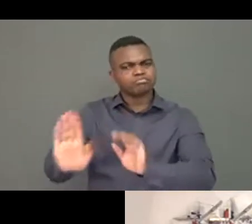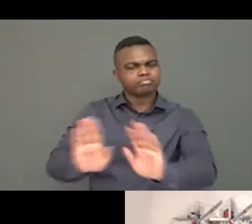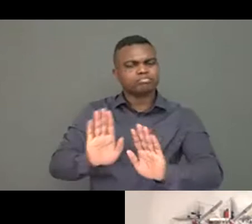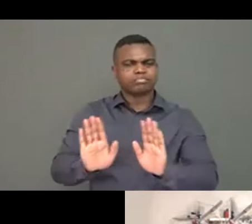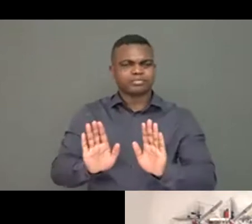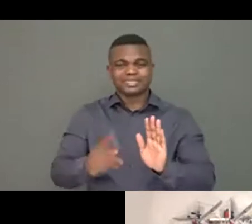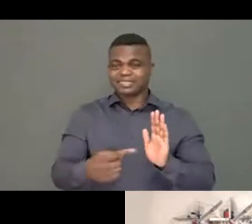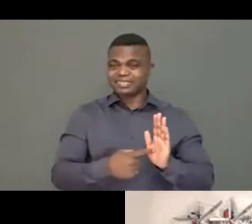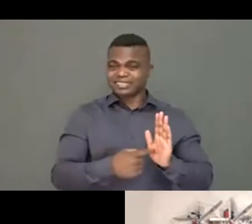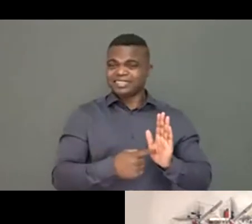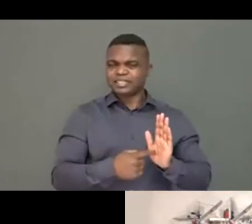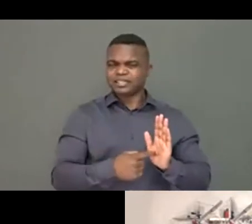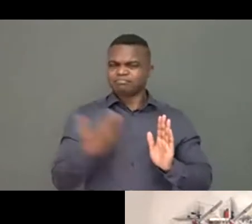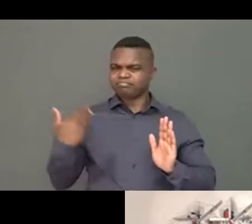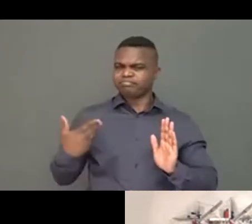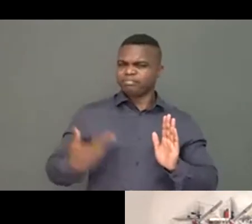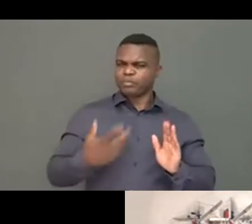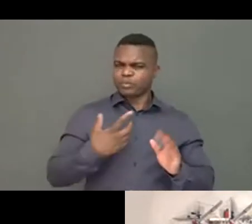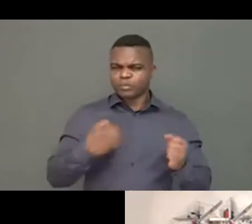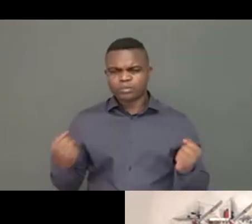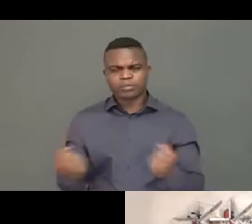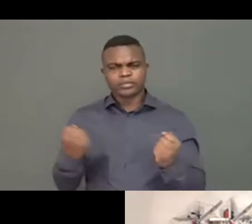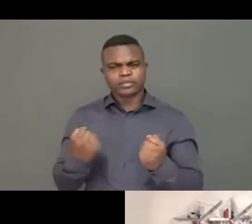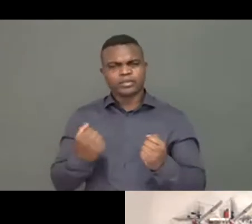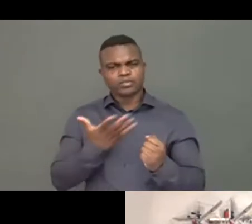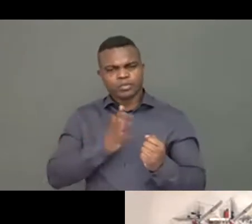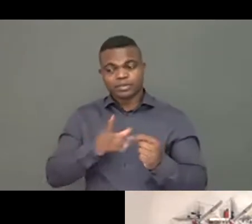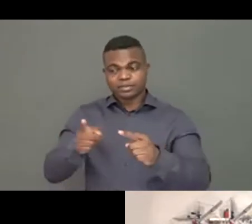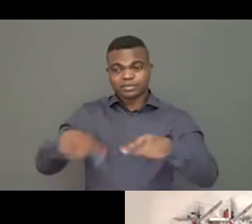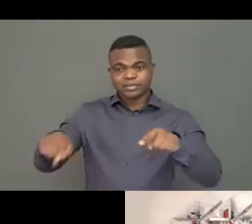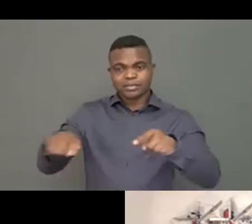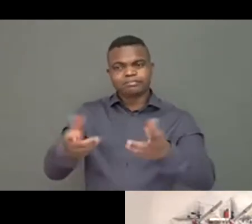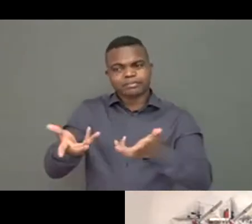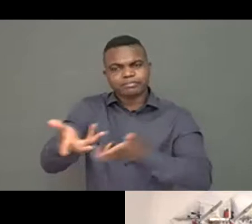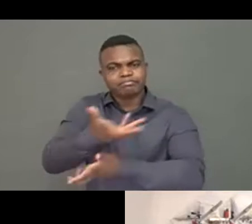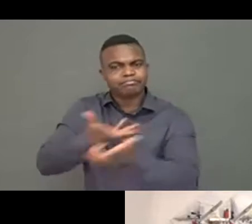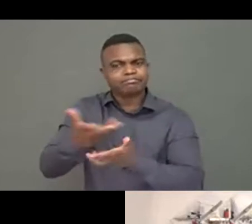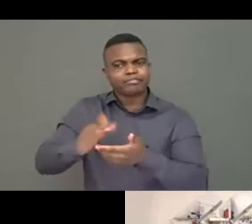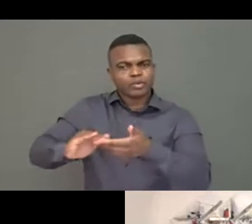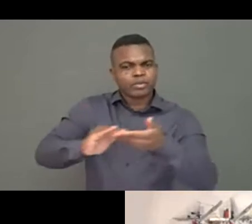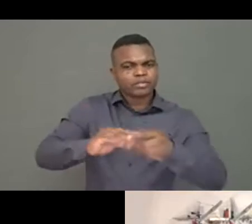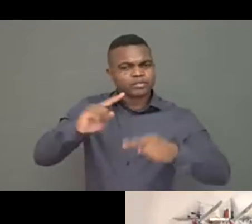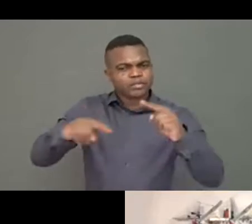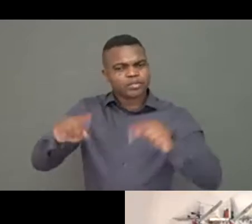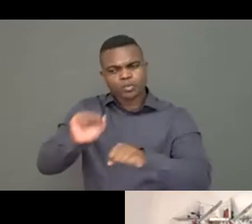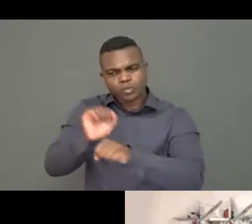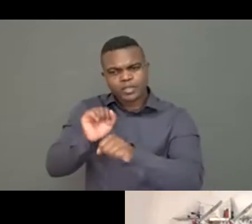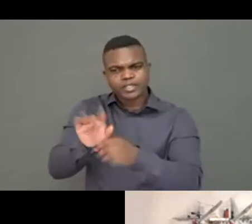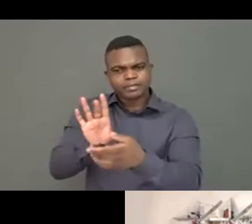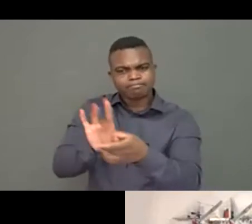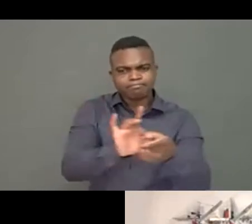quality and accountability of their work with people in vulnerable situations.